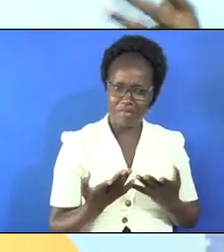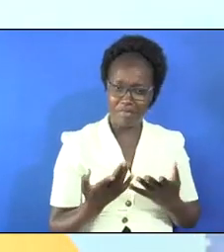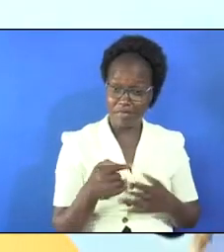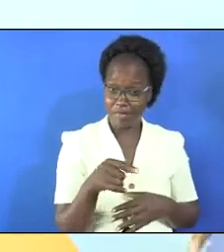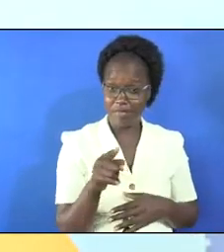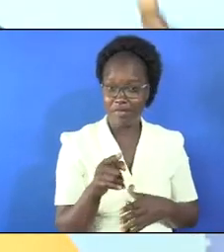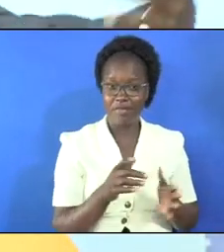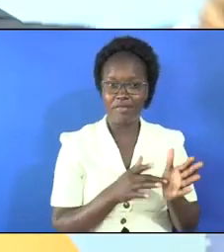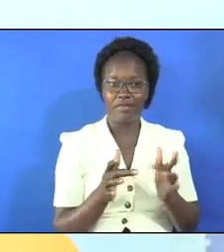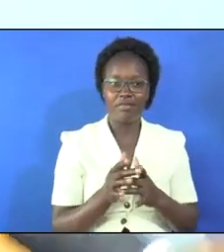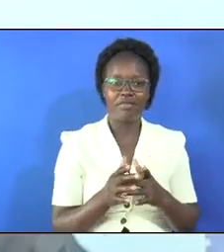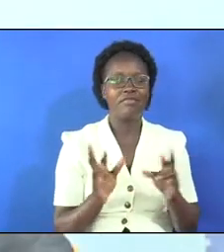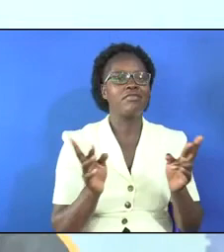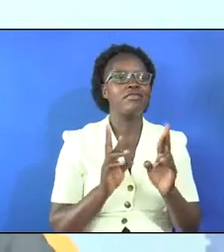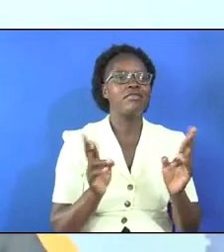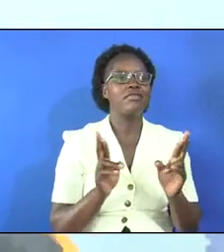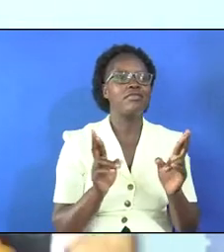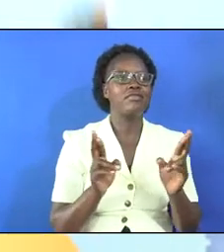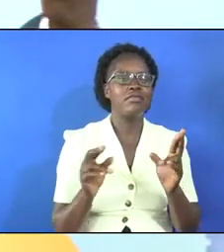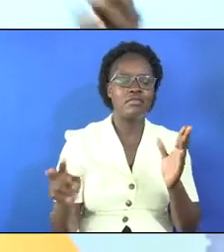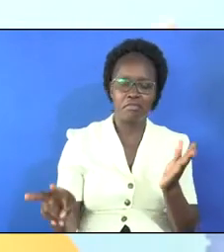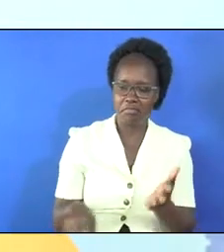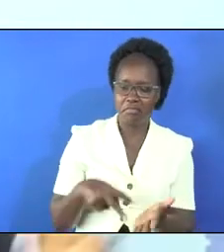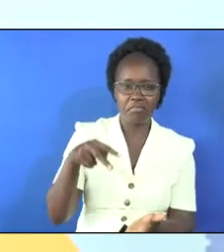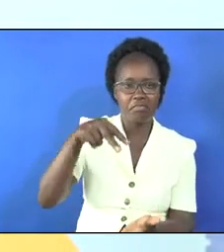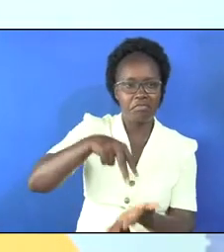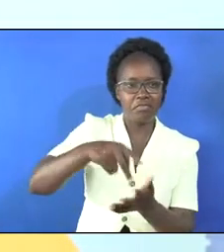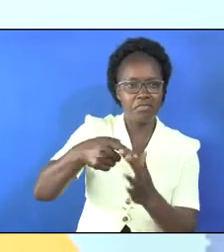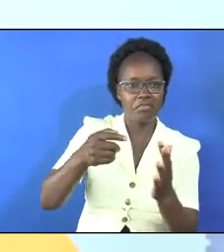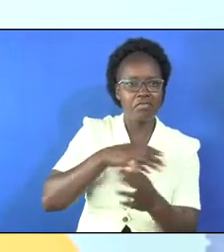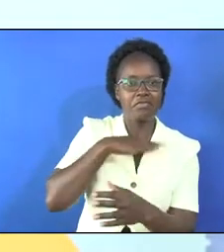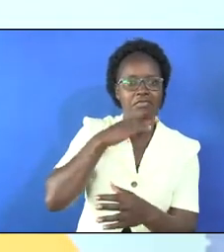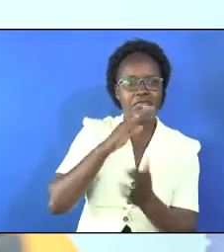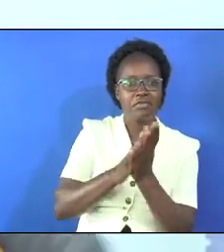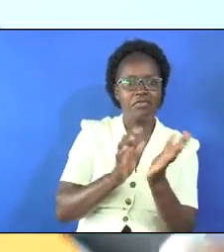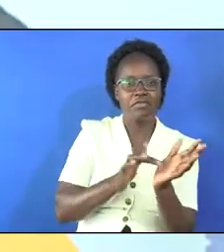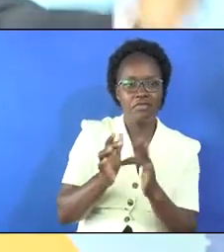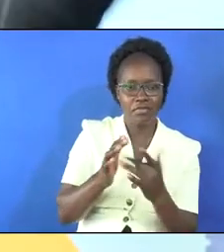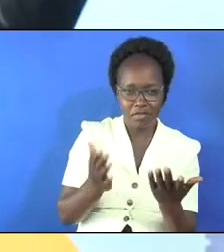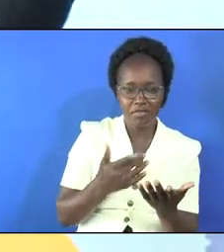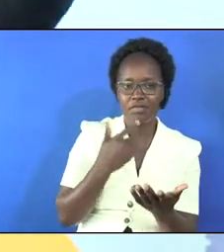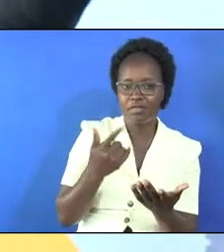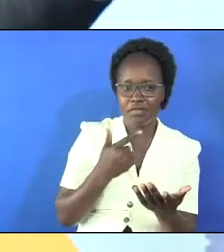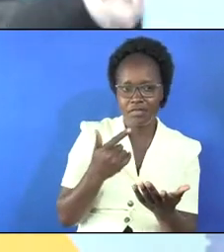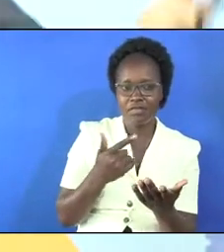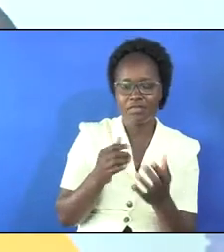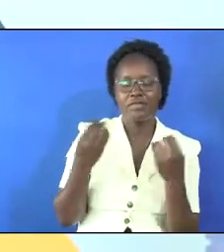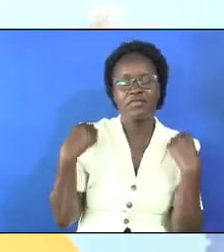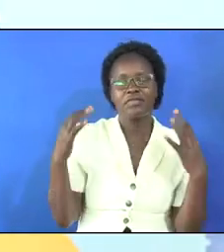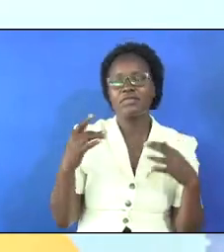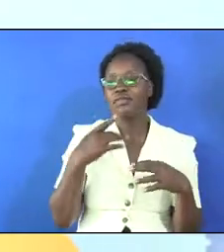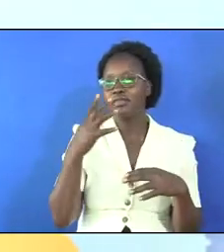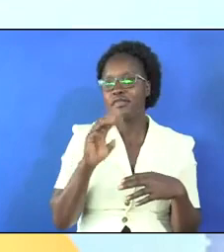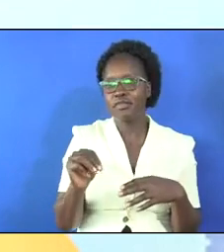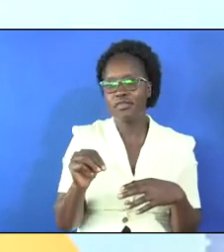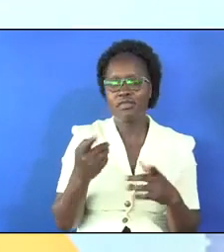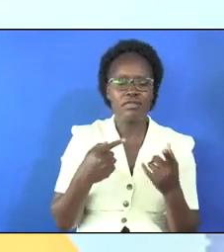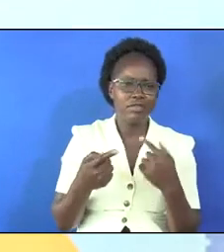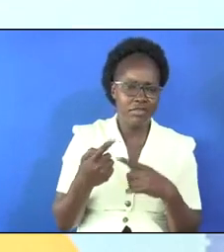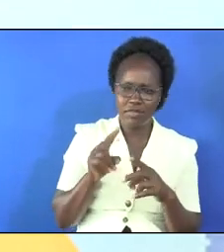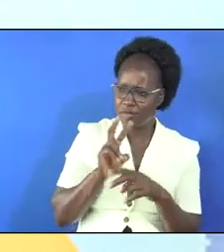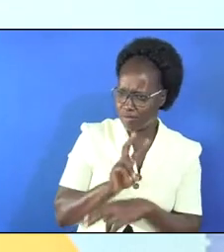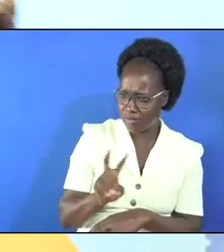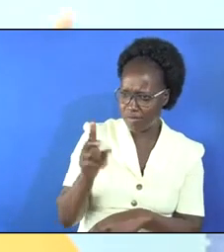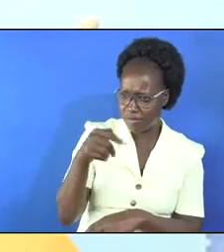themselves jesus was already risen from the dead and the bible is saying that the the angel told them come